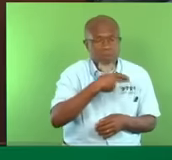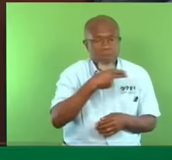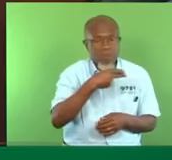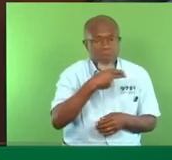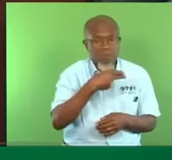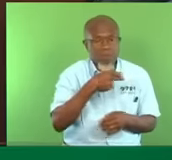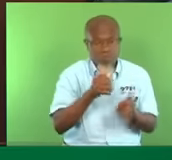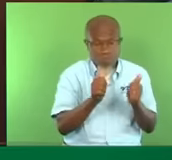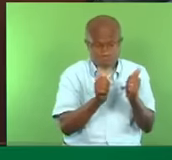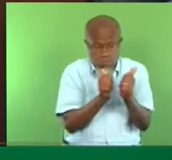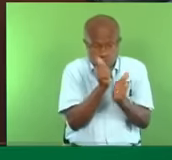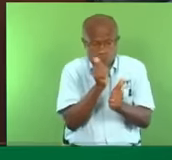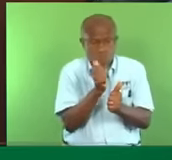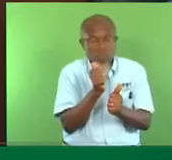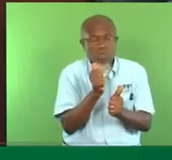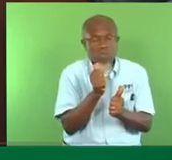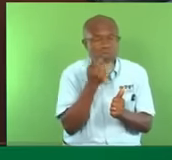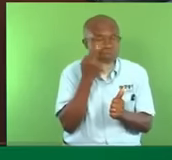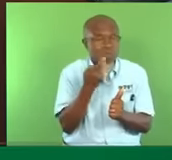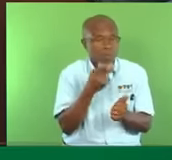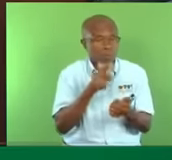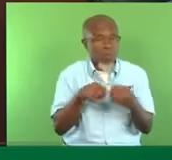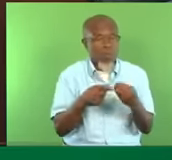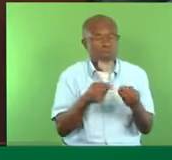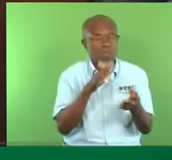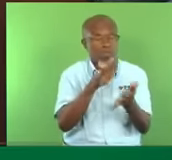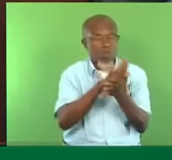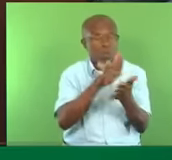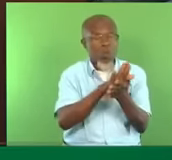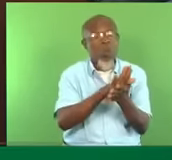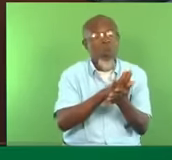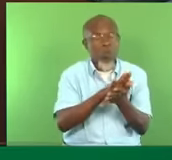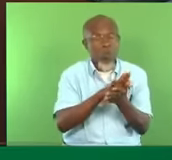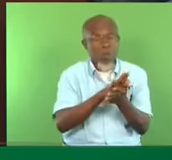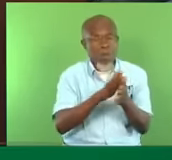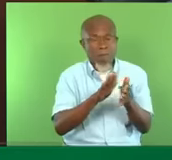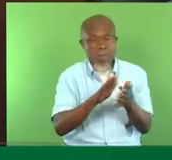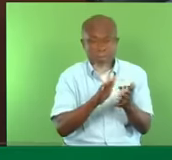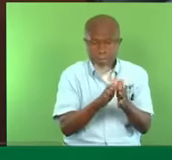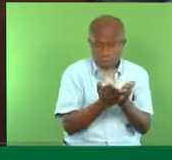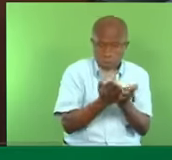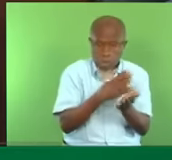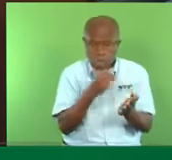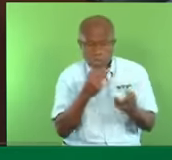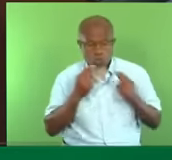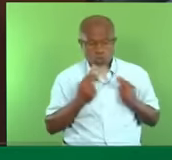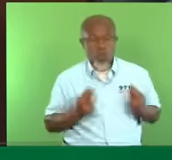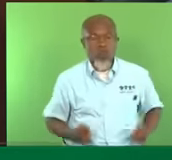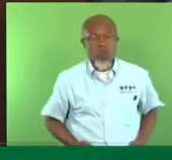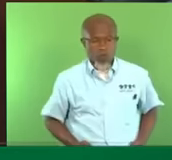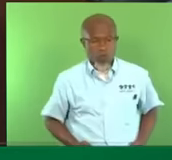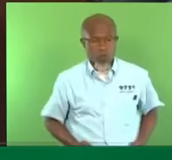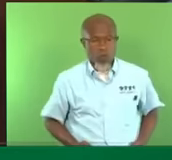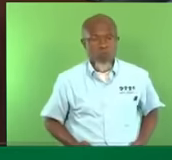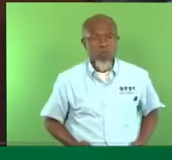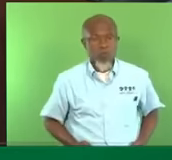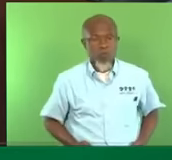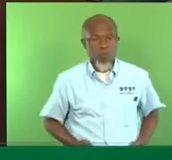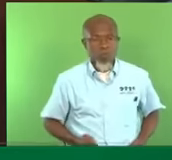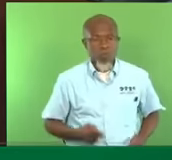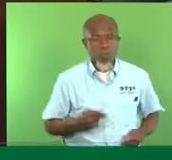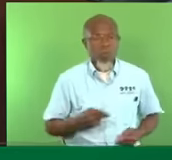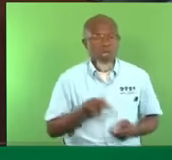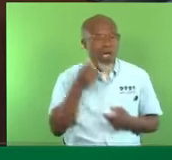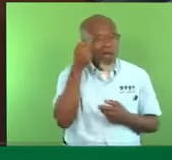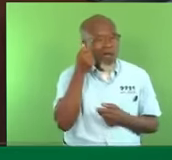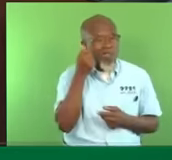of Finance gave us is a school book and what? Uniform grant? The terms start already last month. They come with